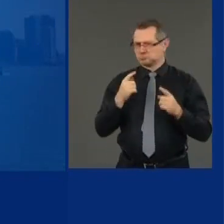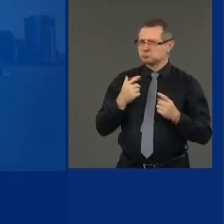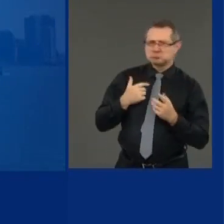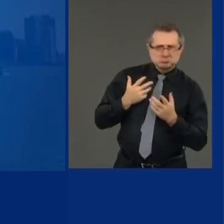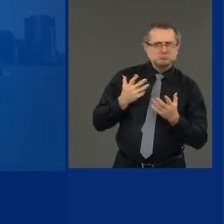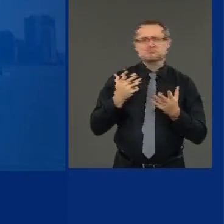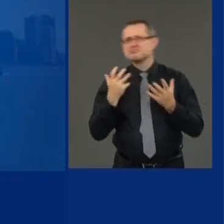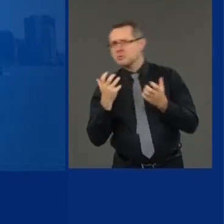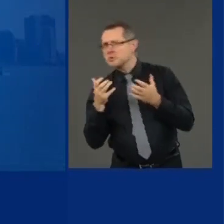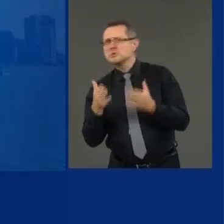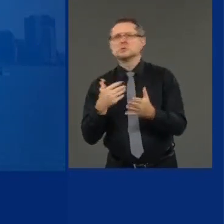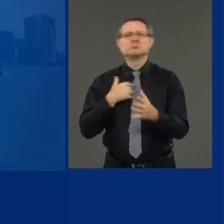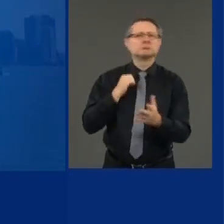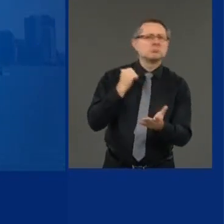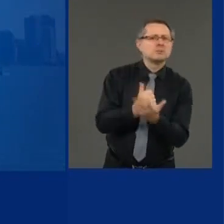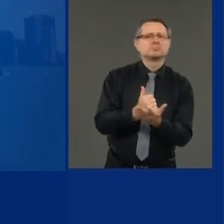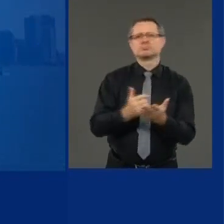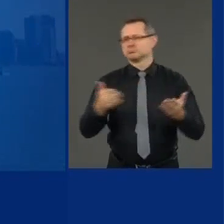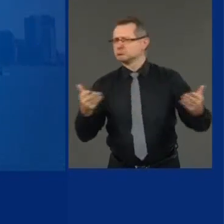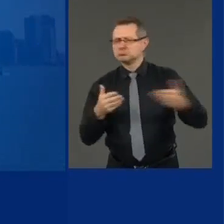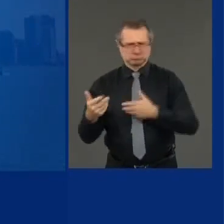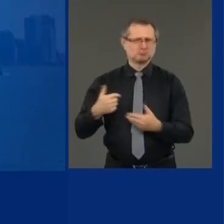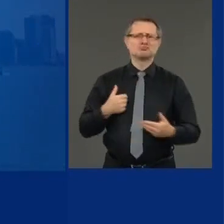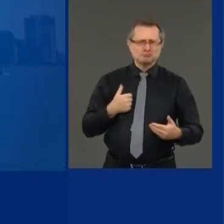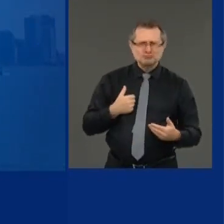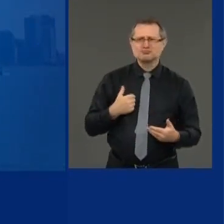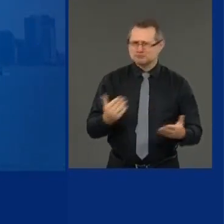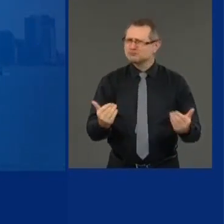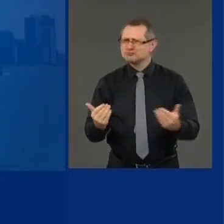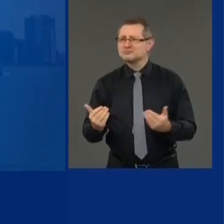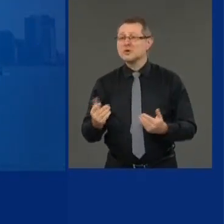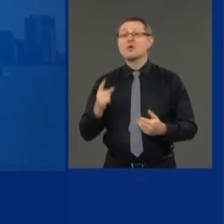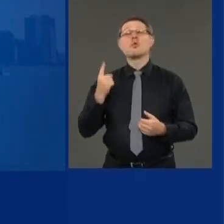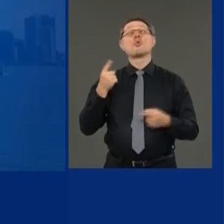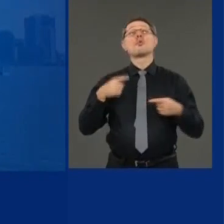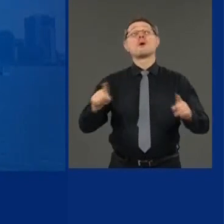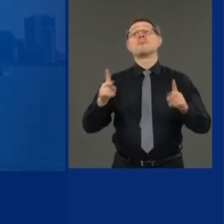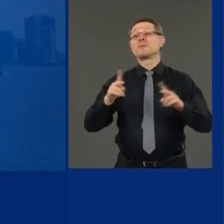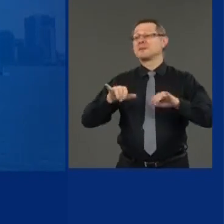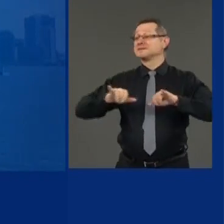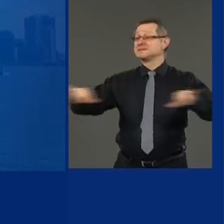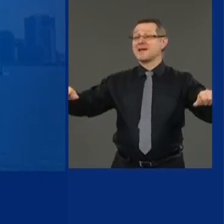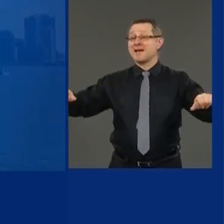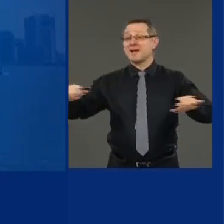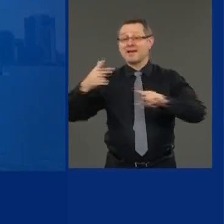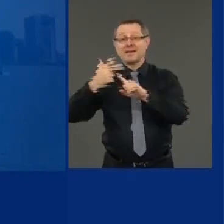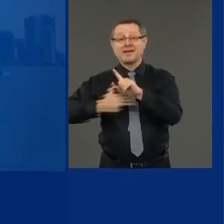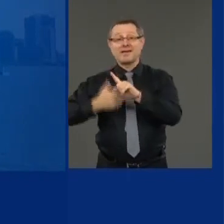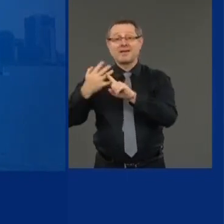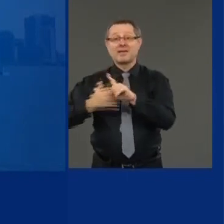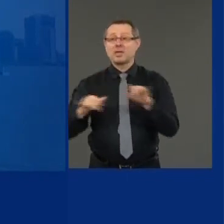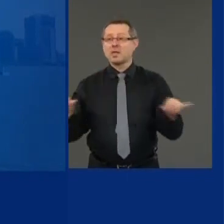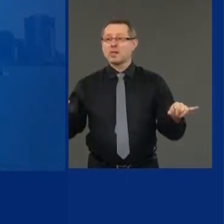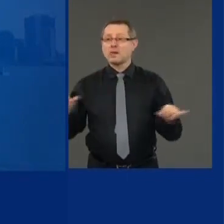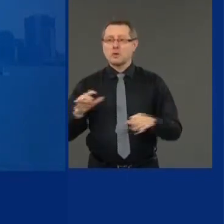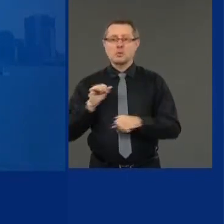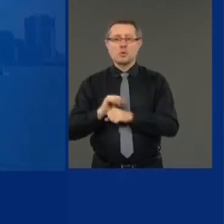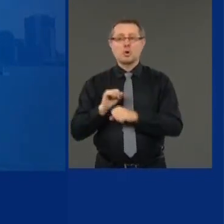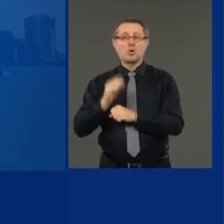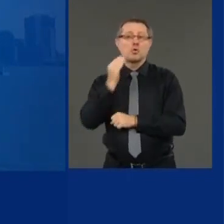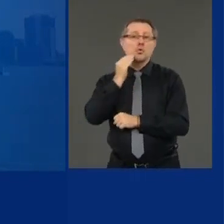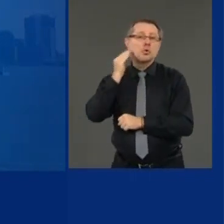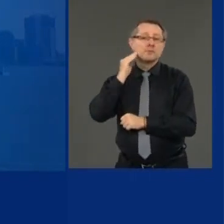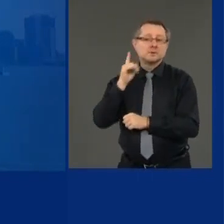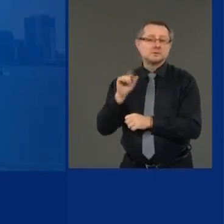transformation in the economy where people were home for four or five months working from home and they were introduced to a